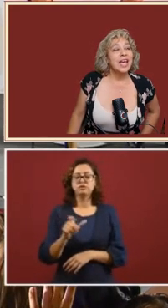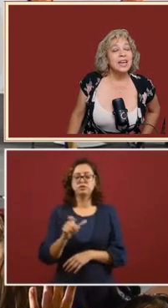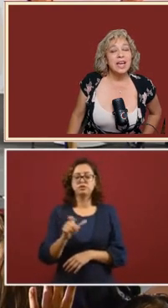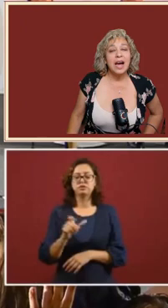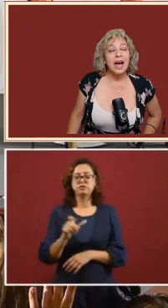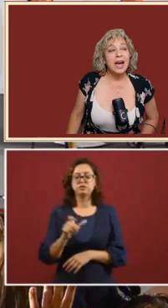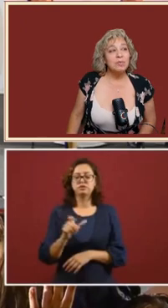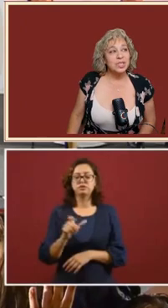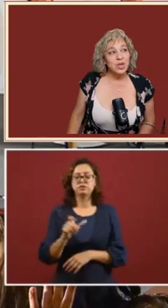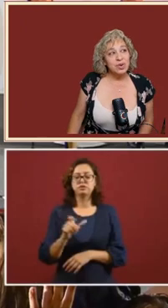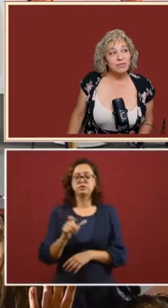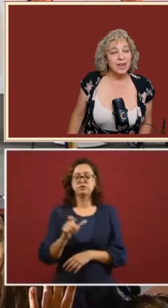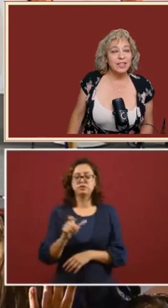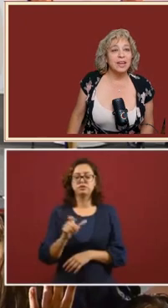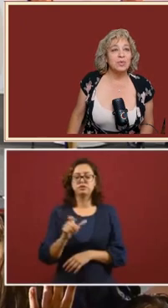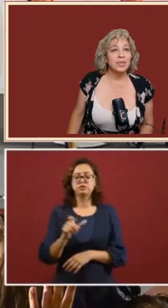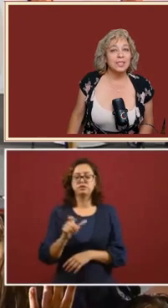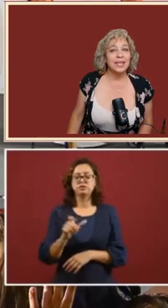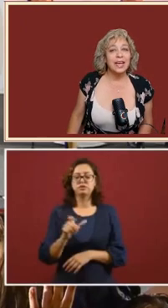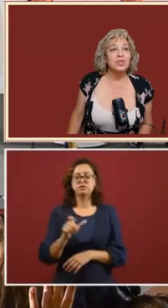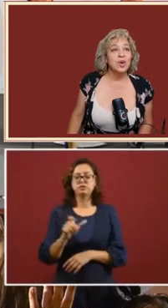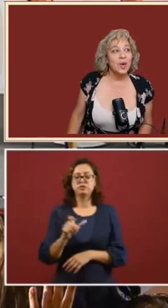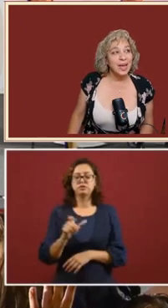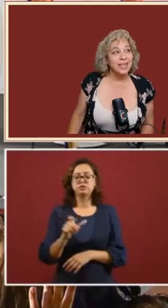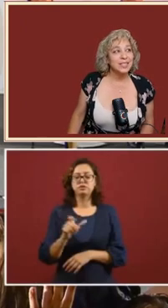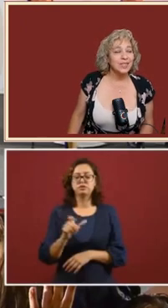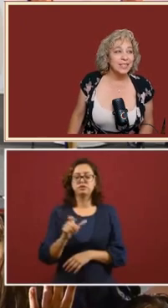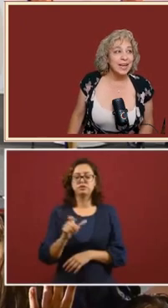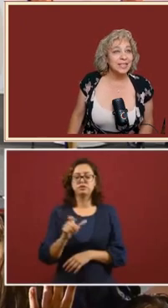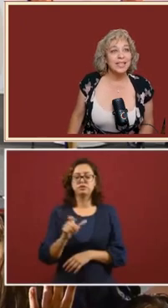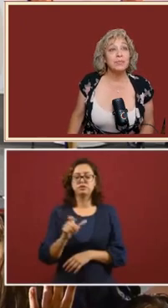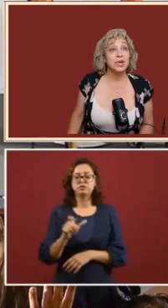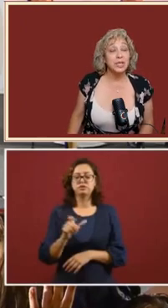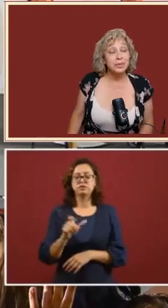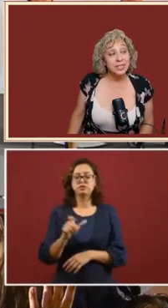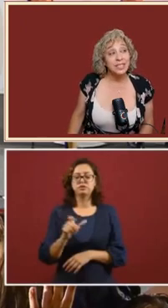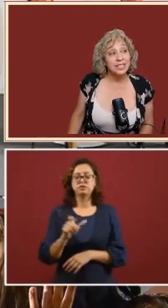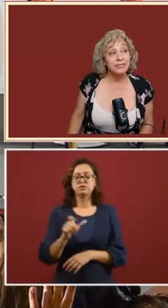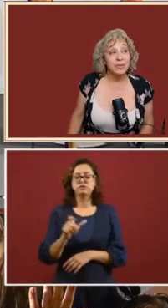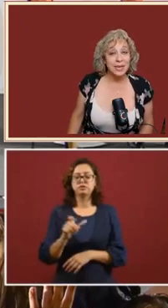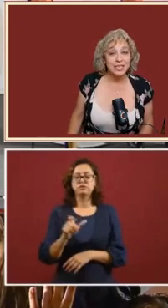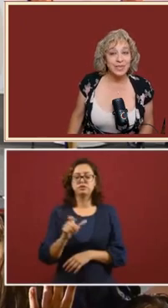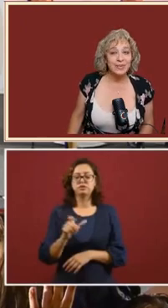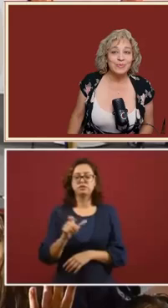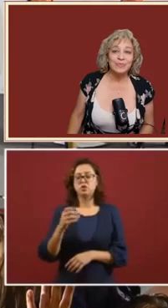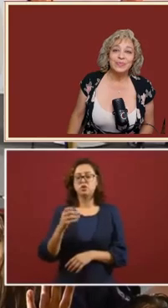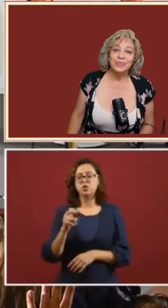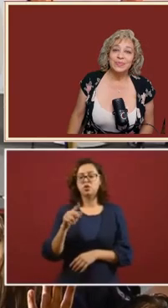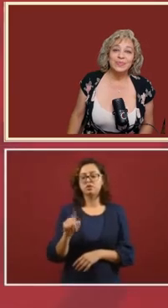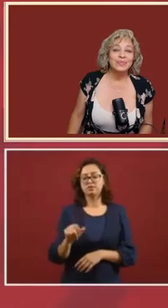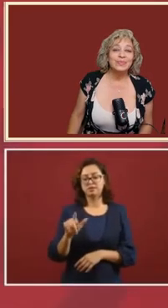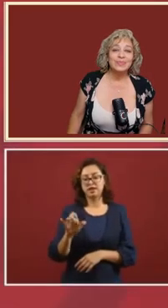And I was notified that it was Claudio X. Gonzalez that produced this information.